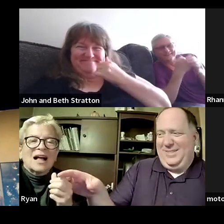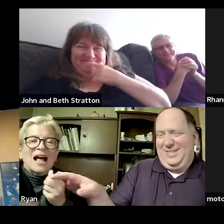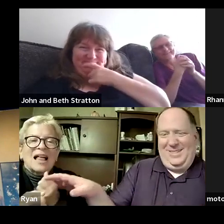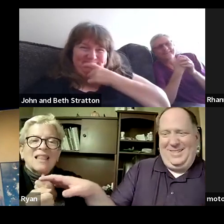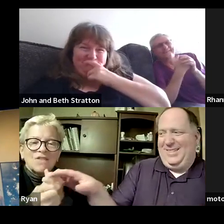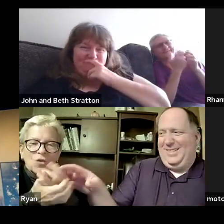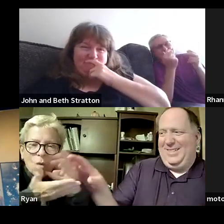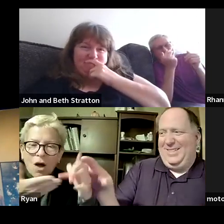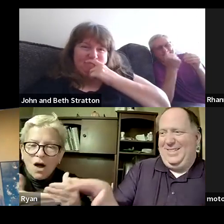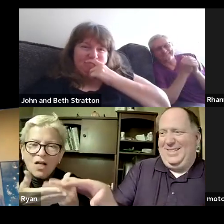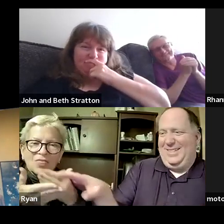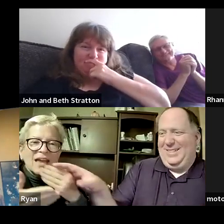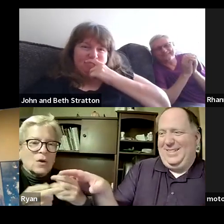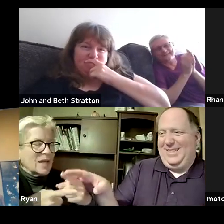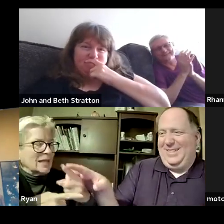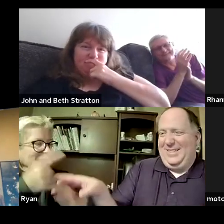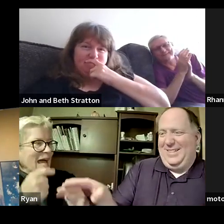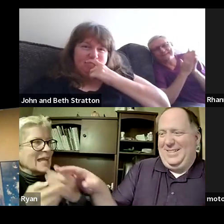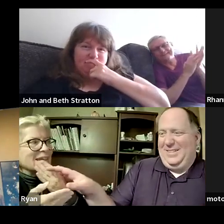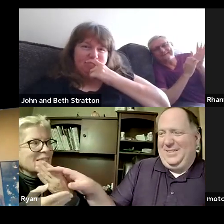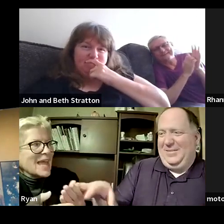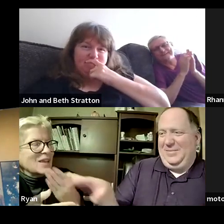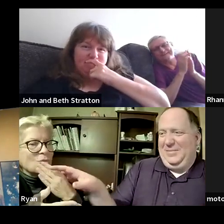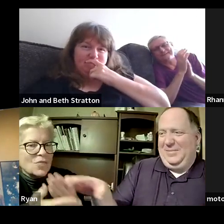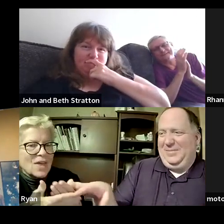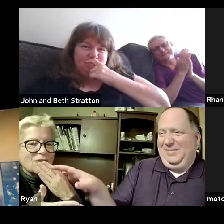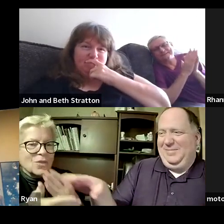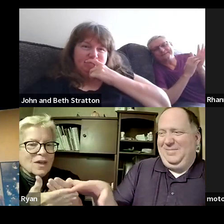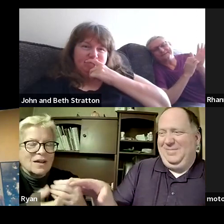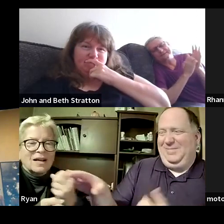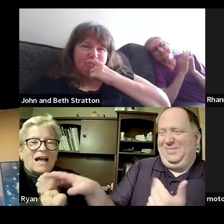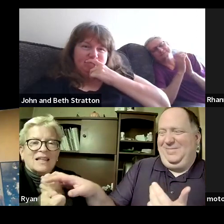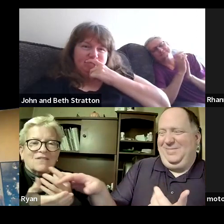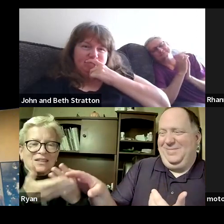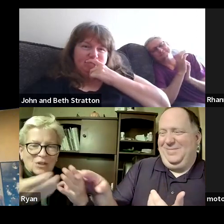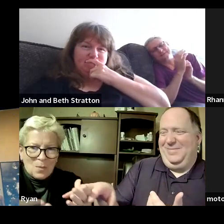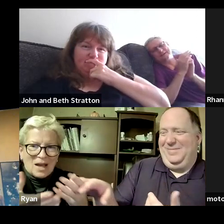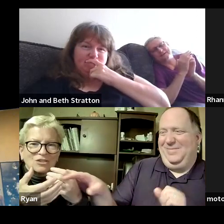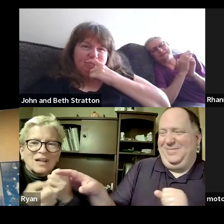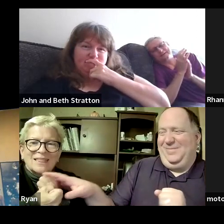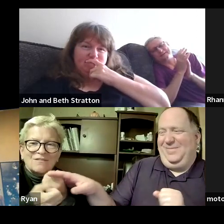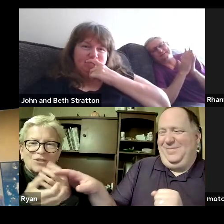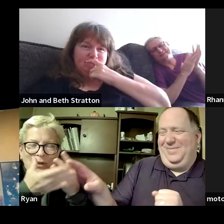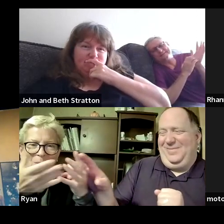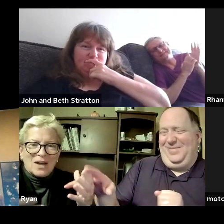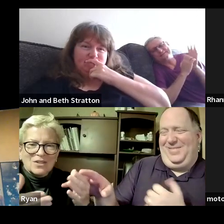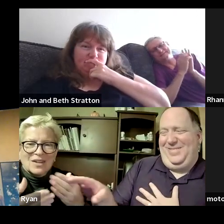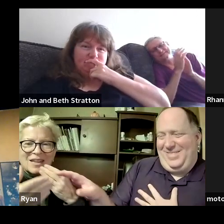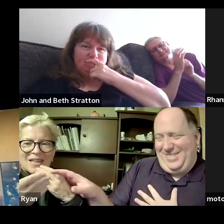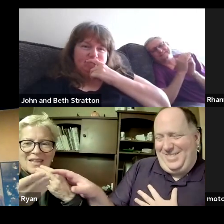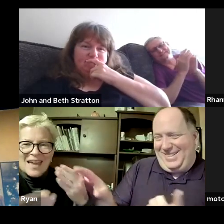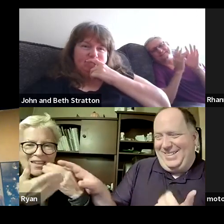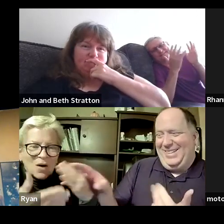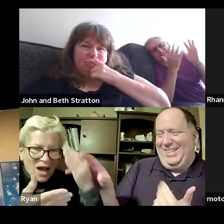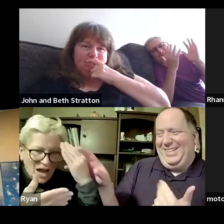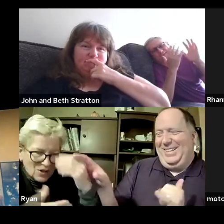boy has the traffic i love you i love you so much um well thank you i know you two